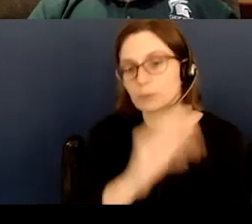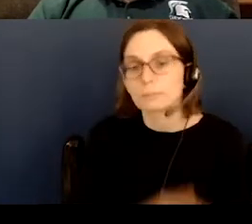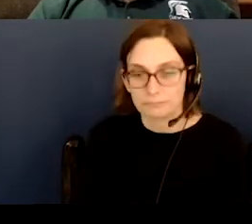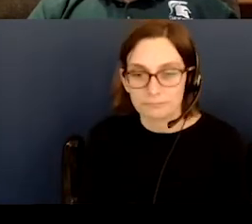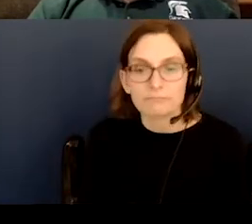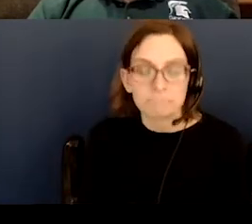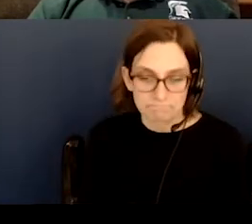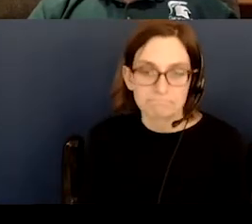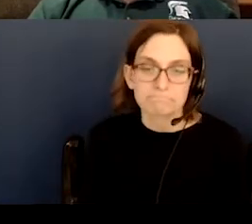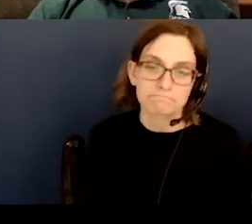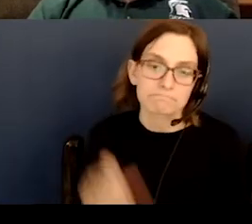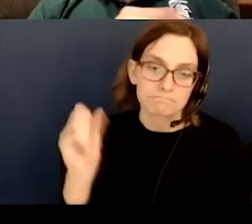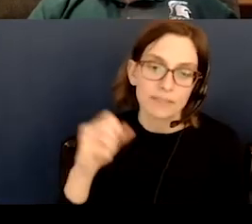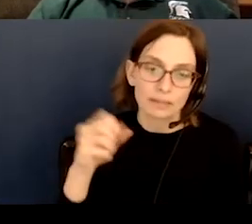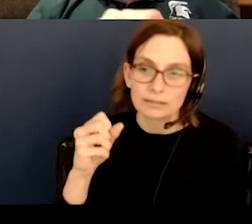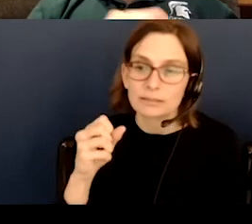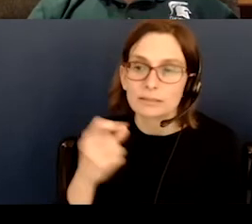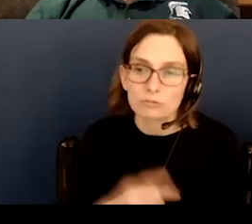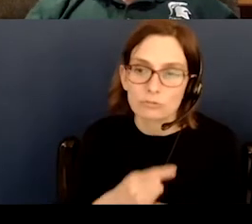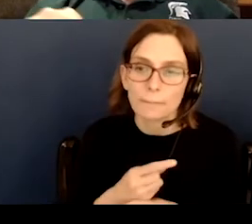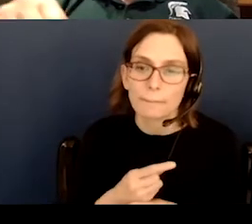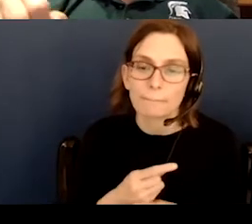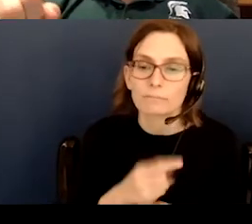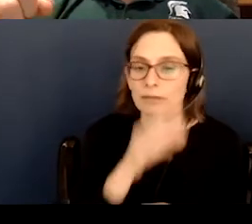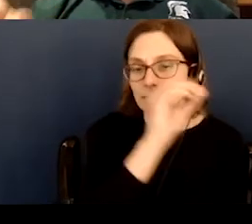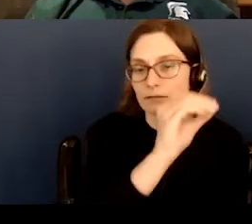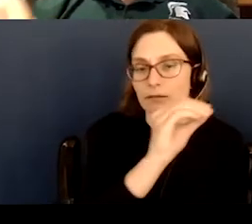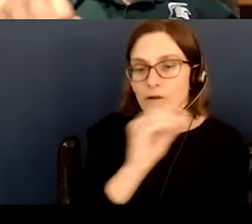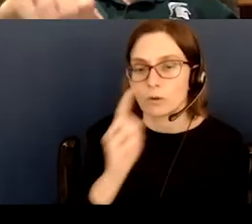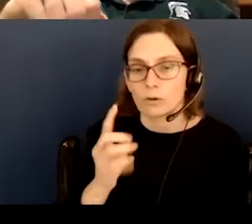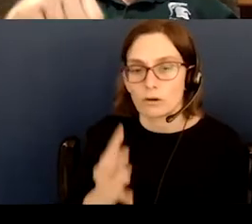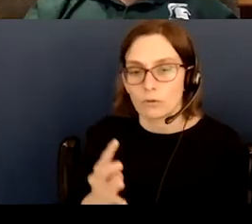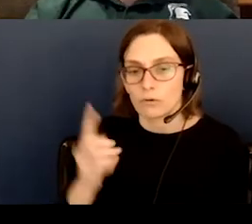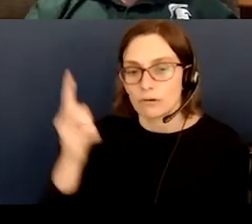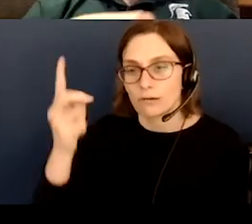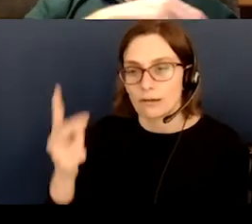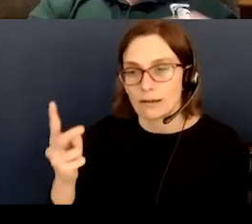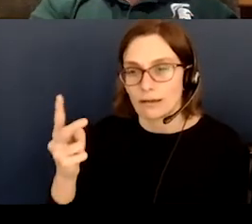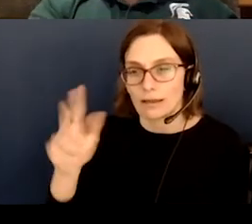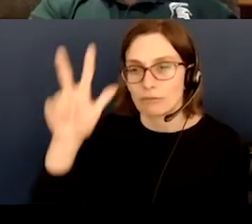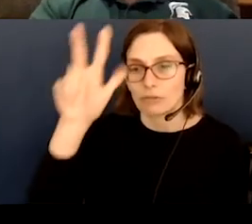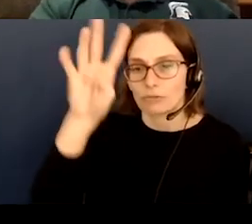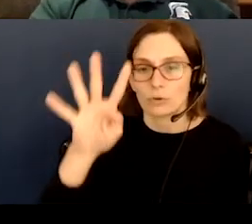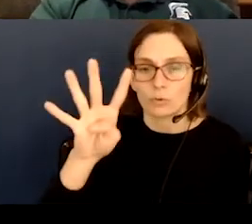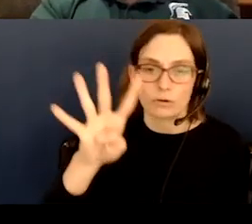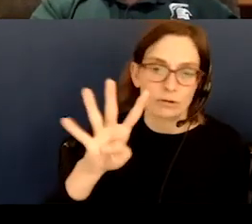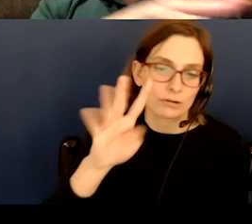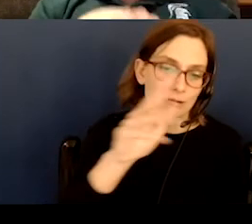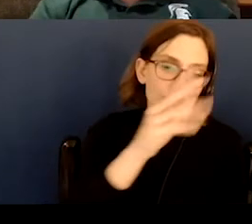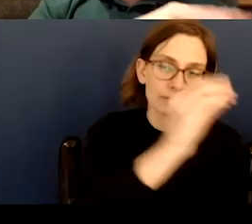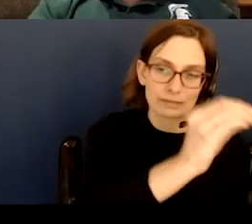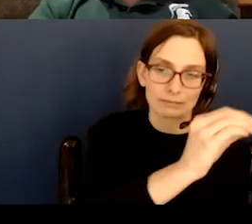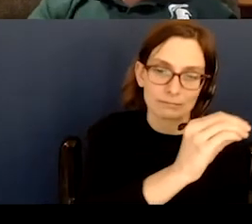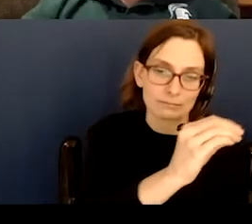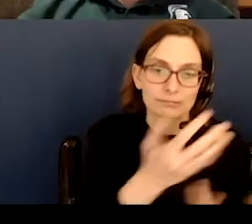Yes. Okay. And the name is zero, one quarter, half, three quarter, you know, in terms